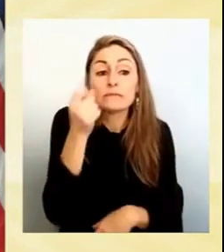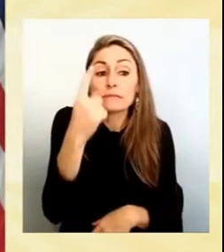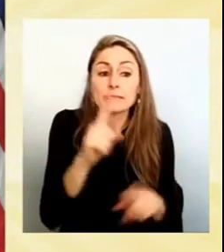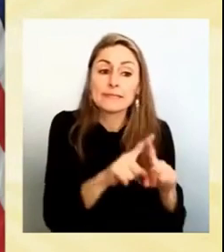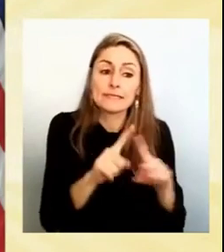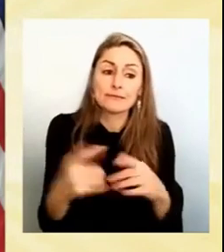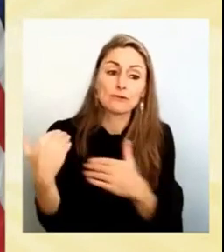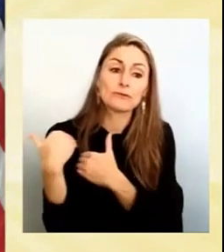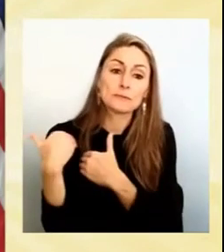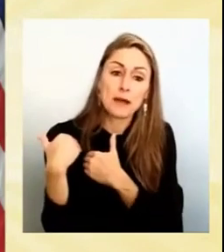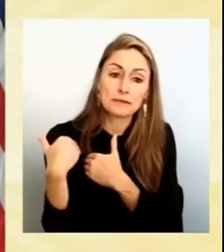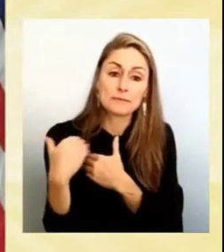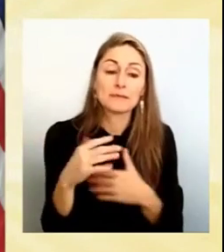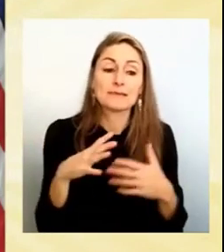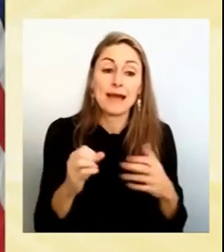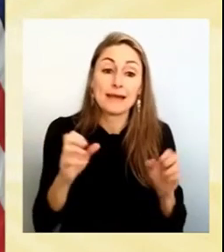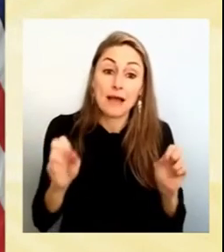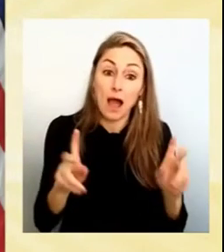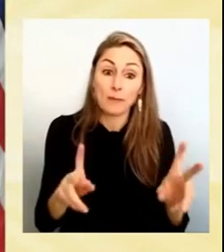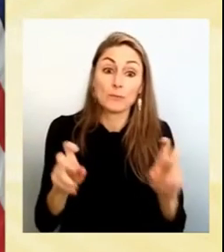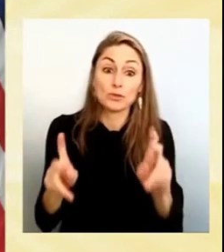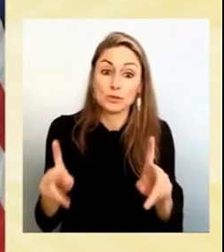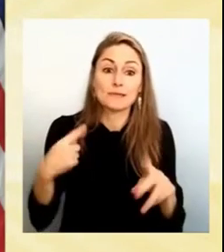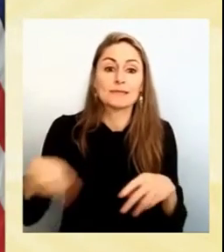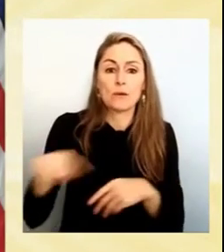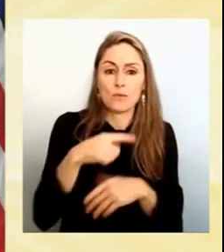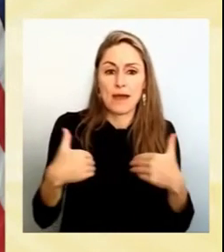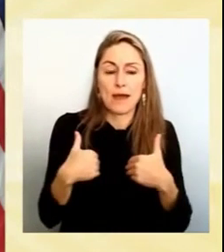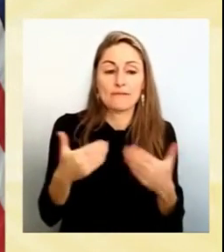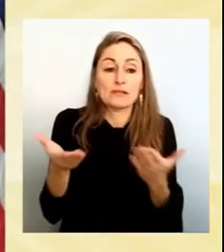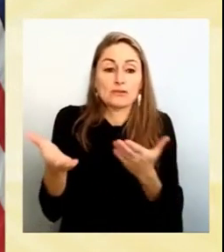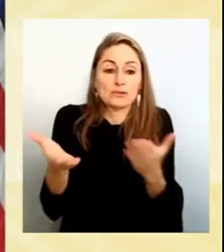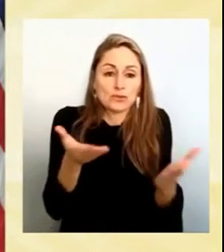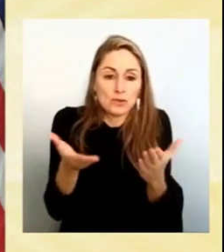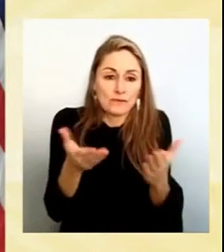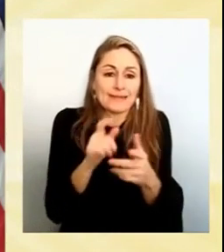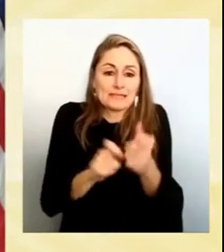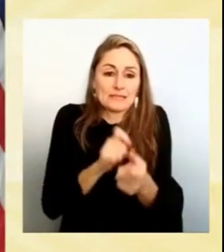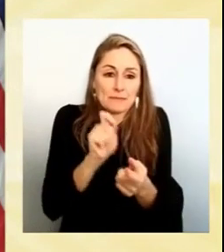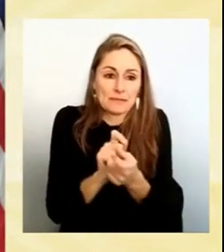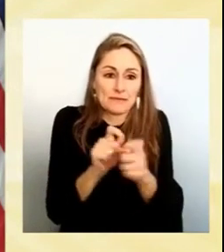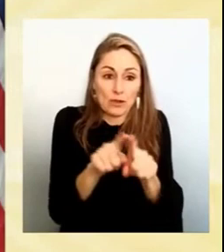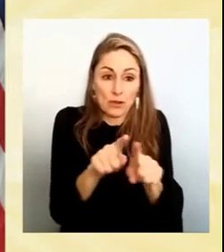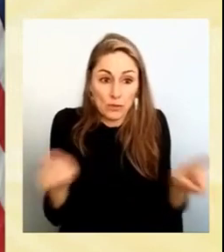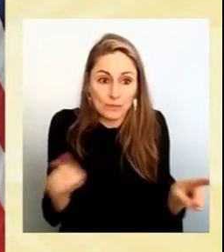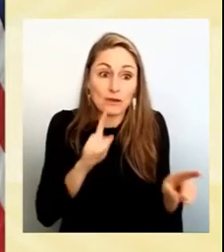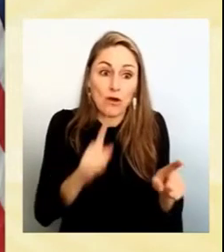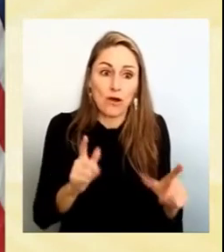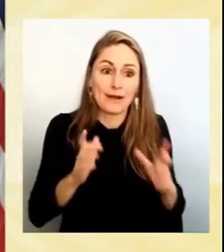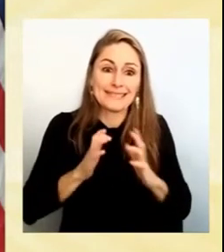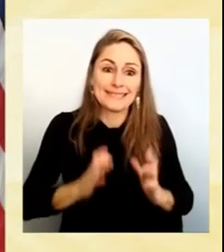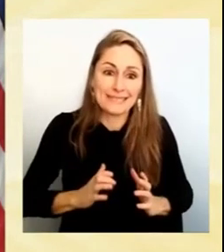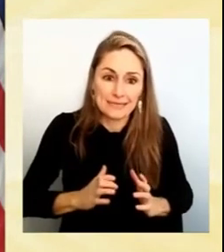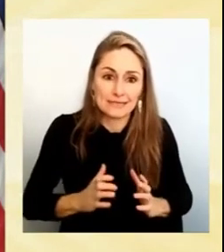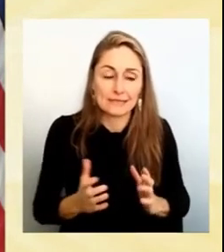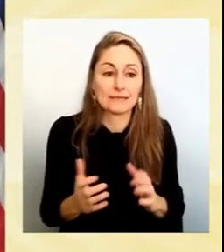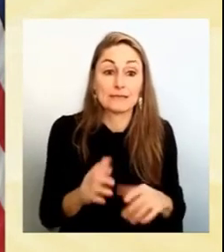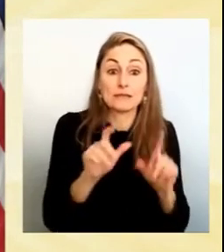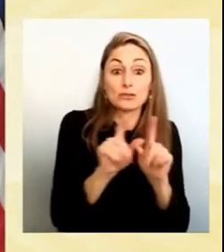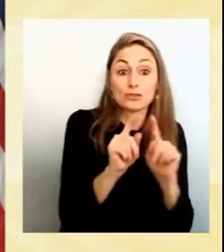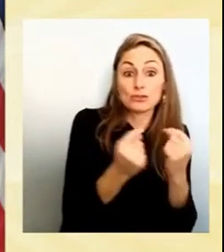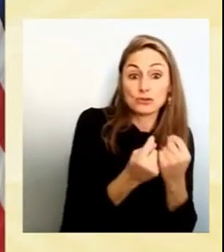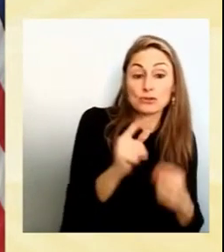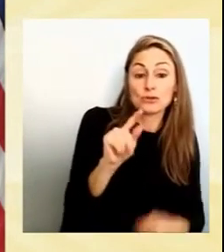opportunities that are with us, serving in particular those who are citizens twice over, tribal citizens and